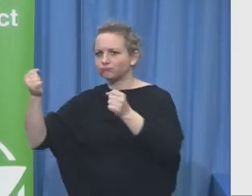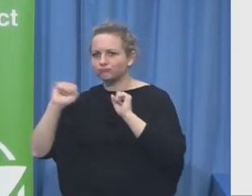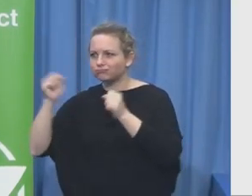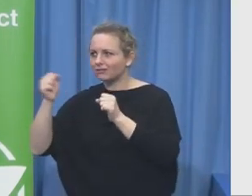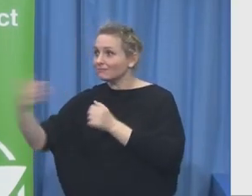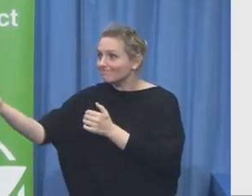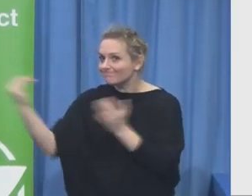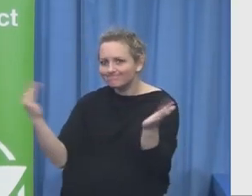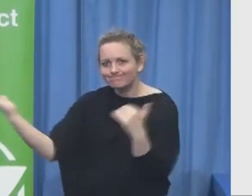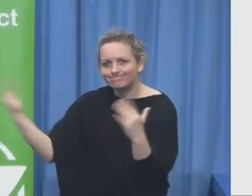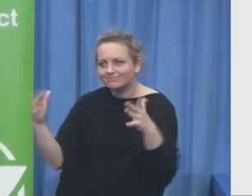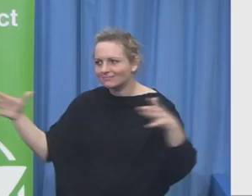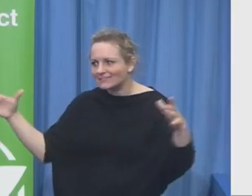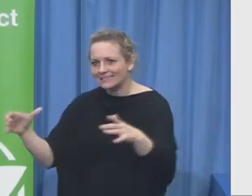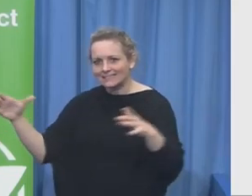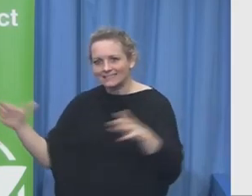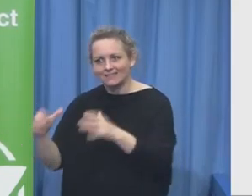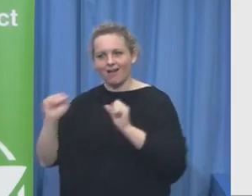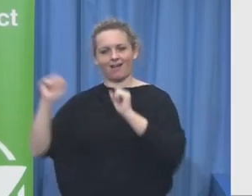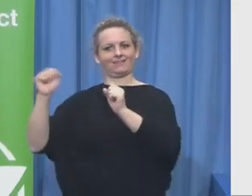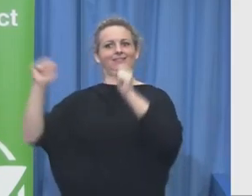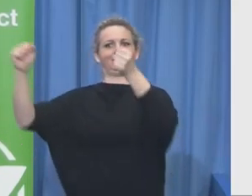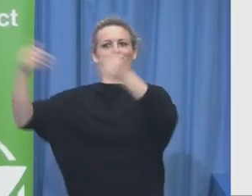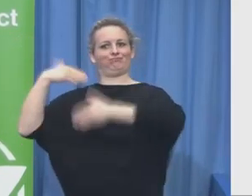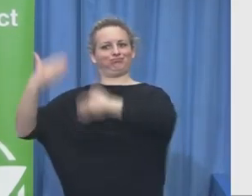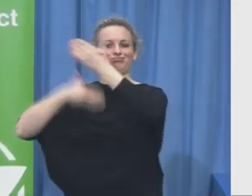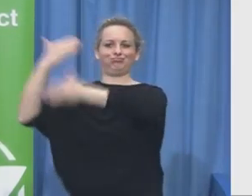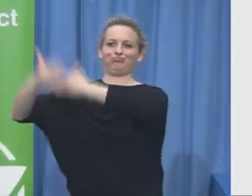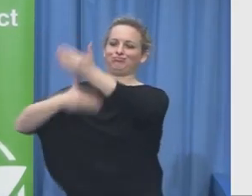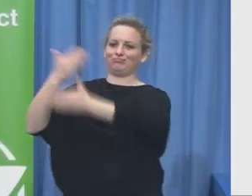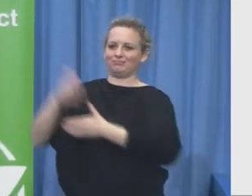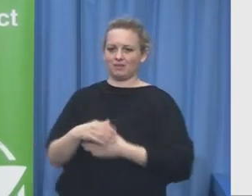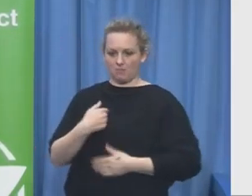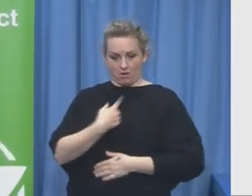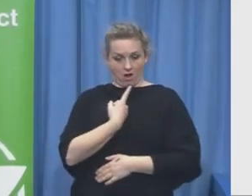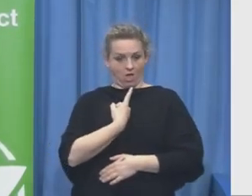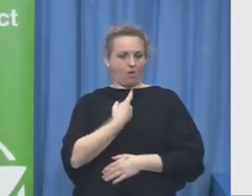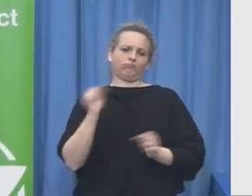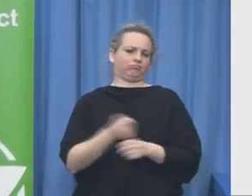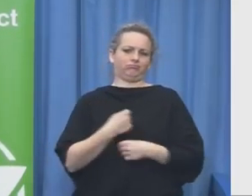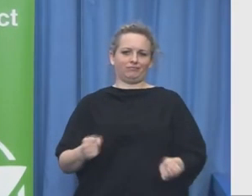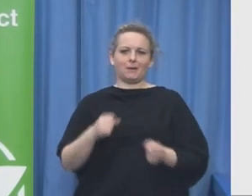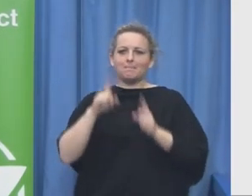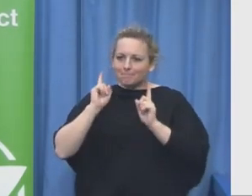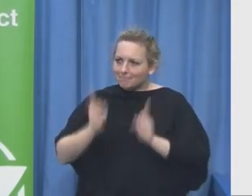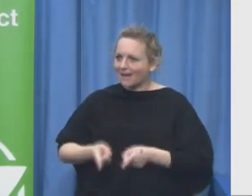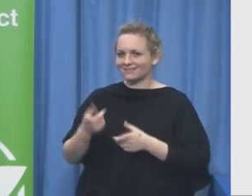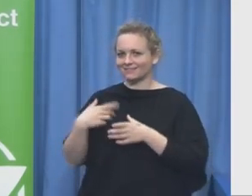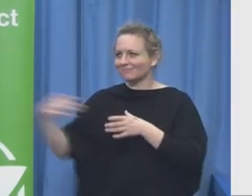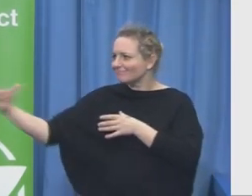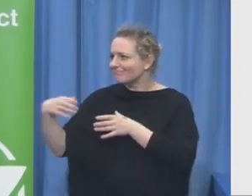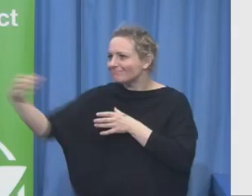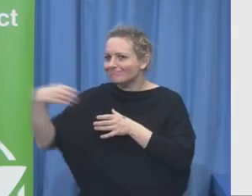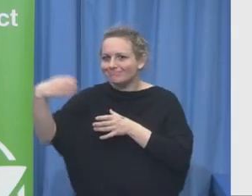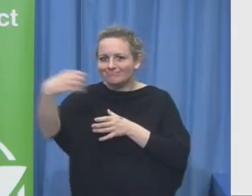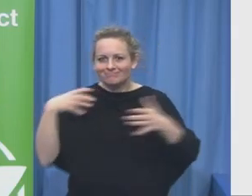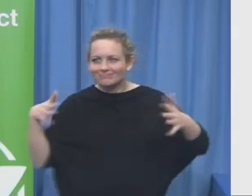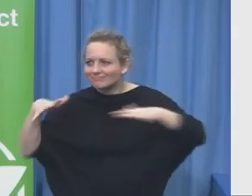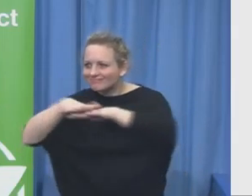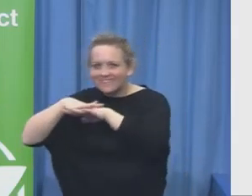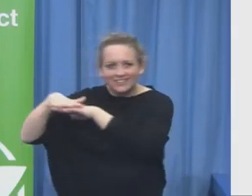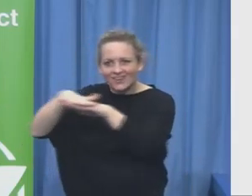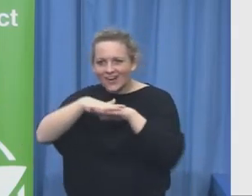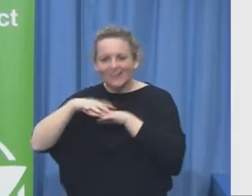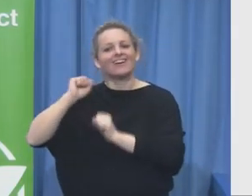one none of us can do anything in alone. And this example today of networking and sharing best practice is crucial for the